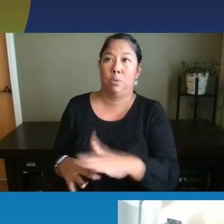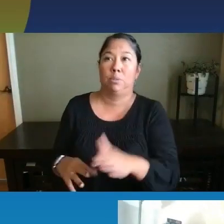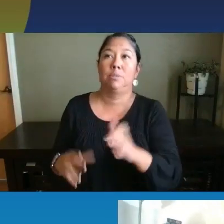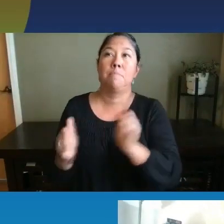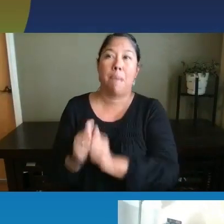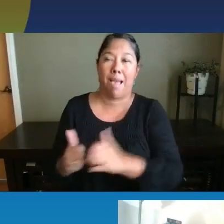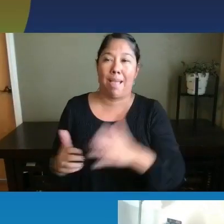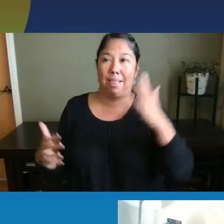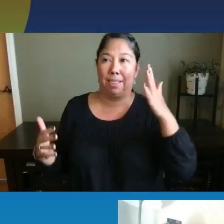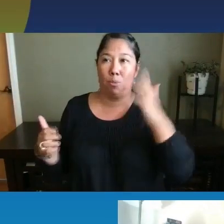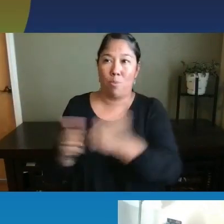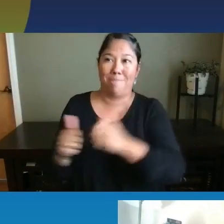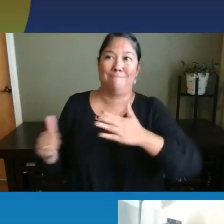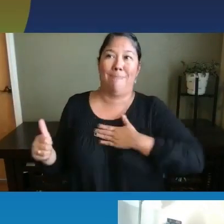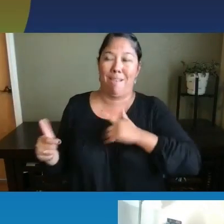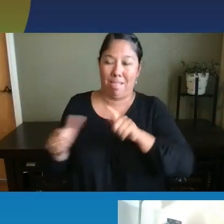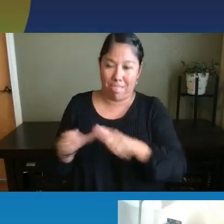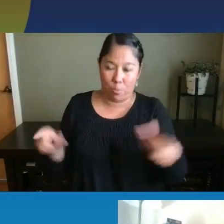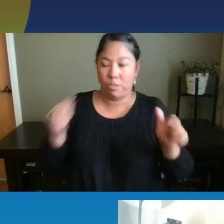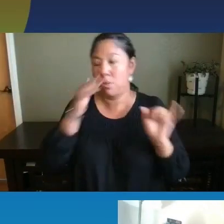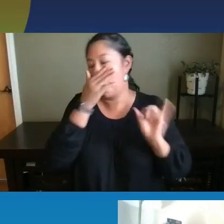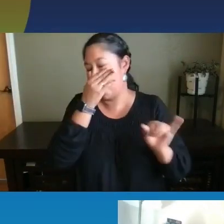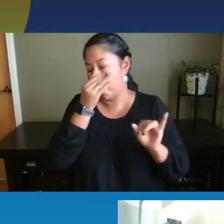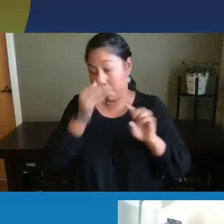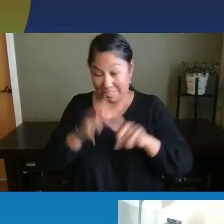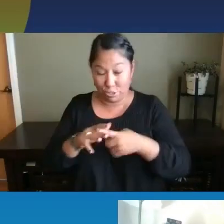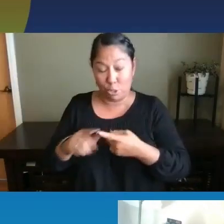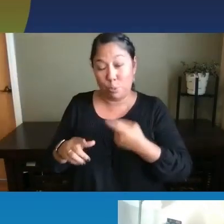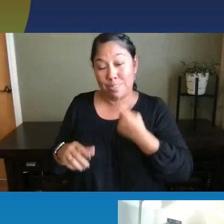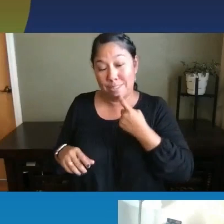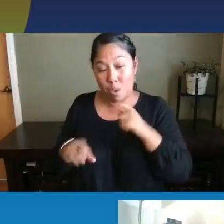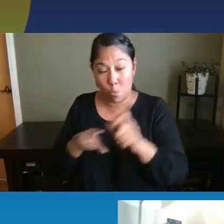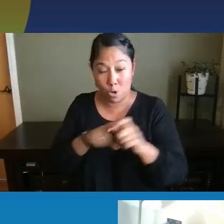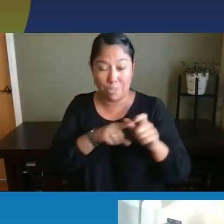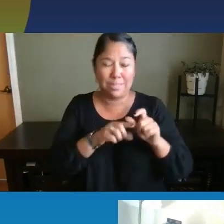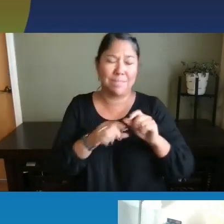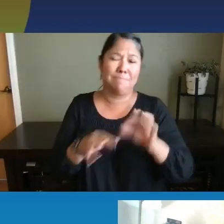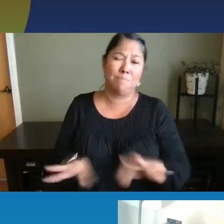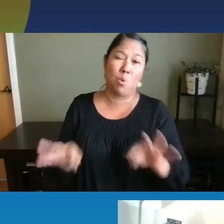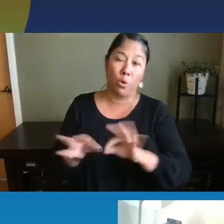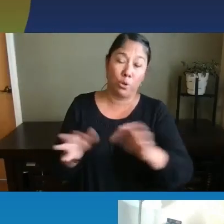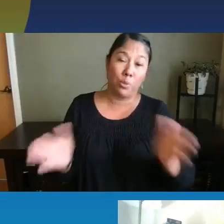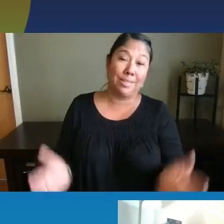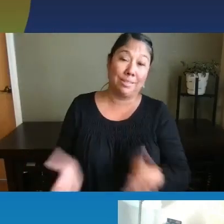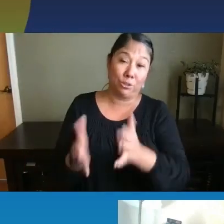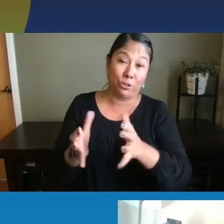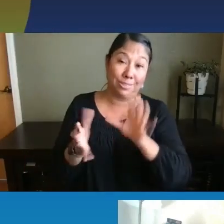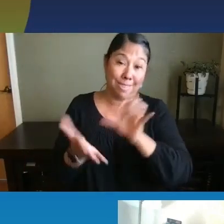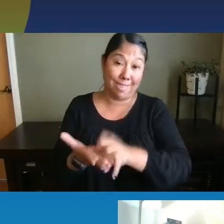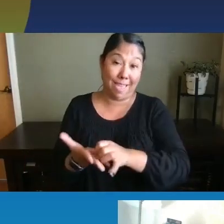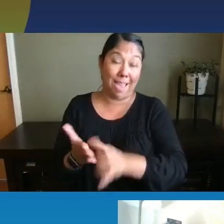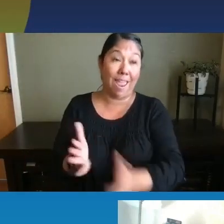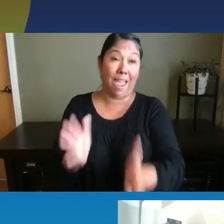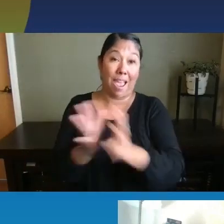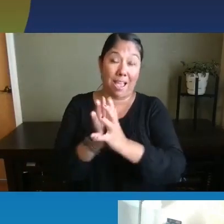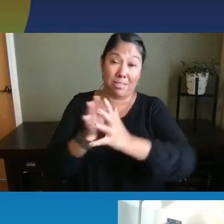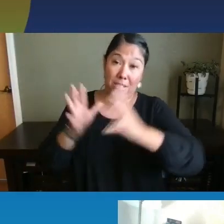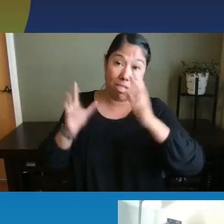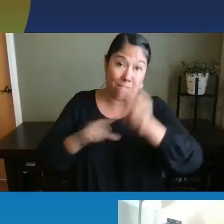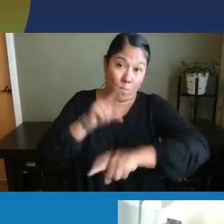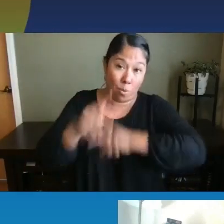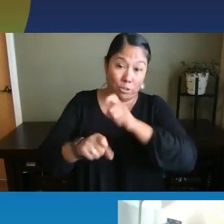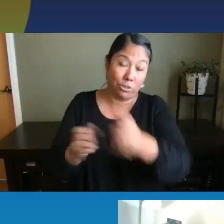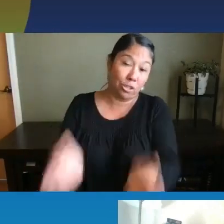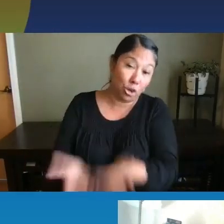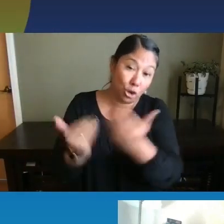start to actually say words, um, it's just so important to encourage that, to ask lots of questions and encourage them to respond